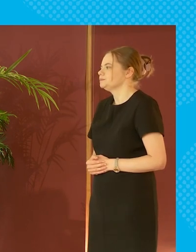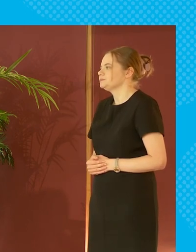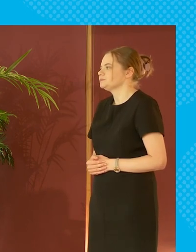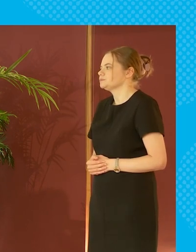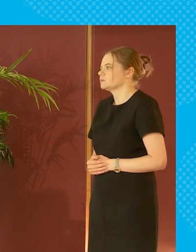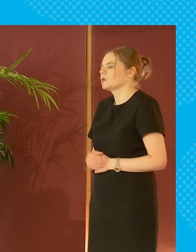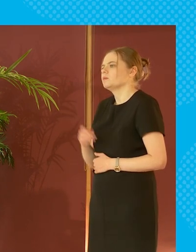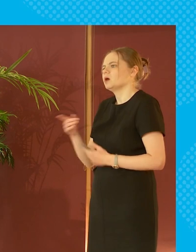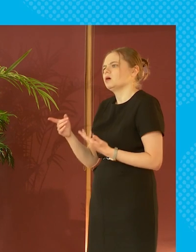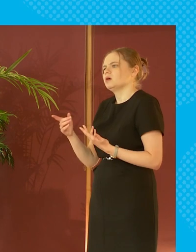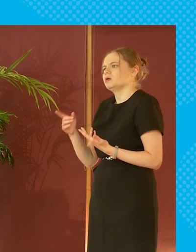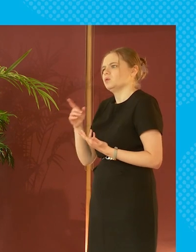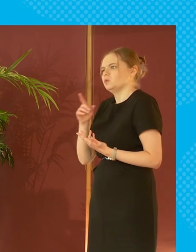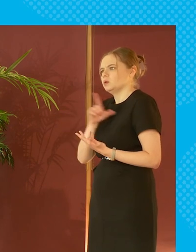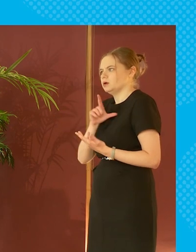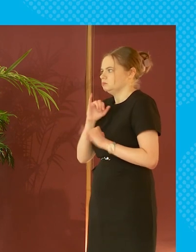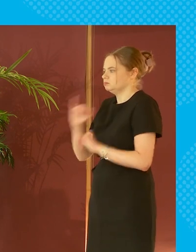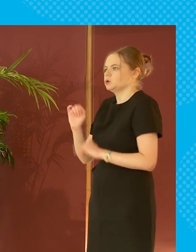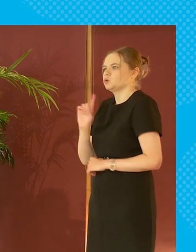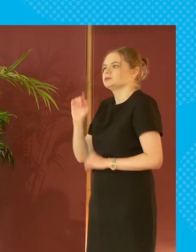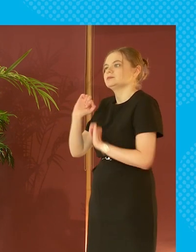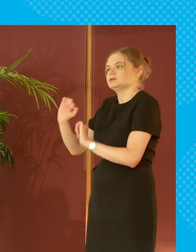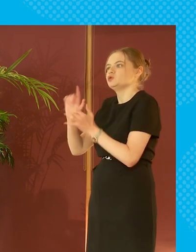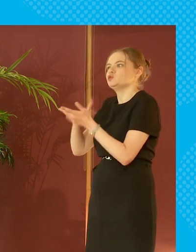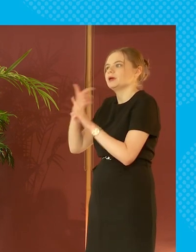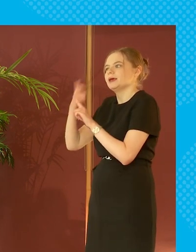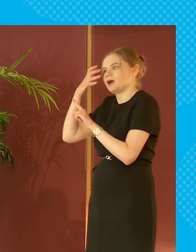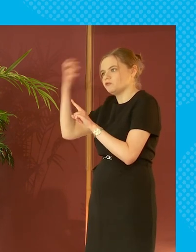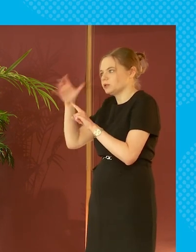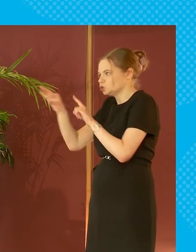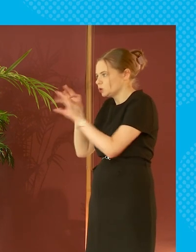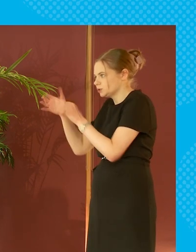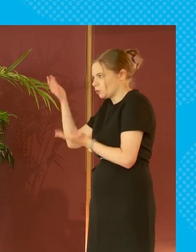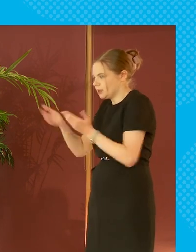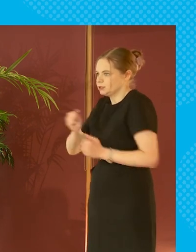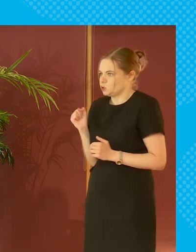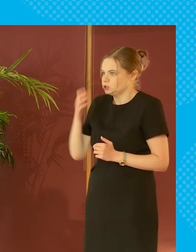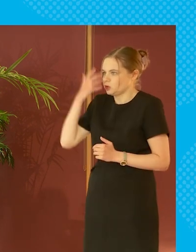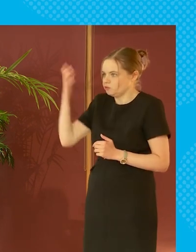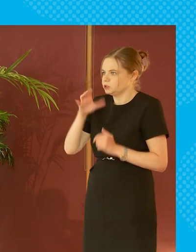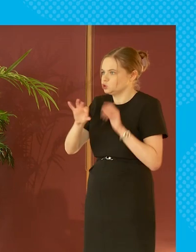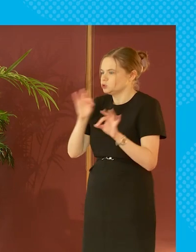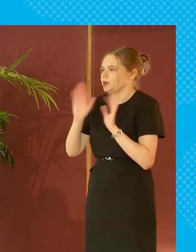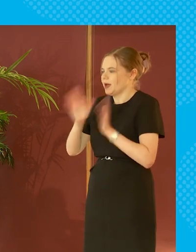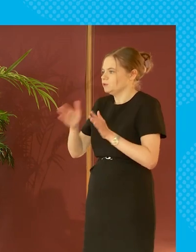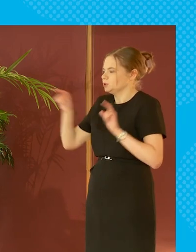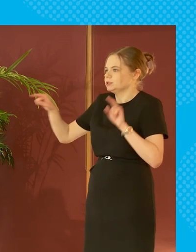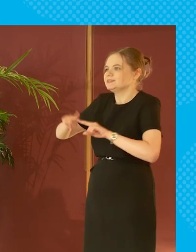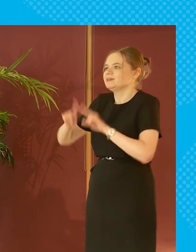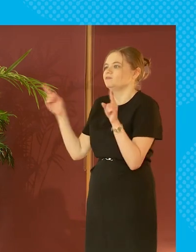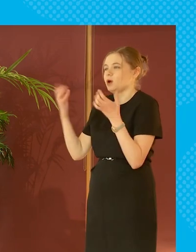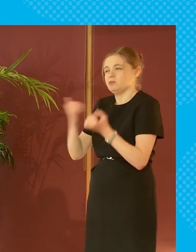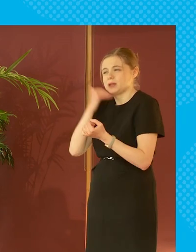constitutional settlement it's the fault of the choices that the uk government makes and the scottish government makes and we have to be able to make different